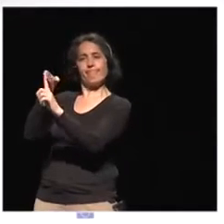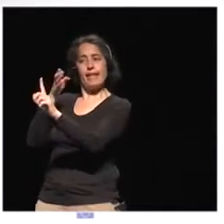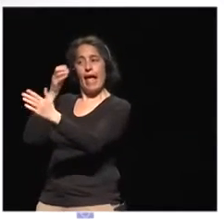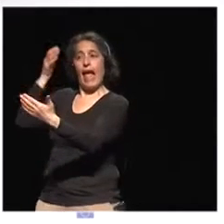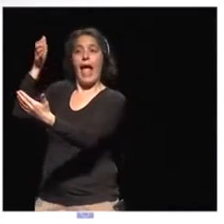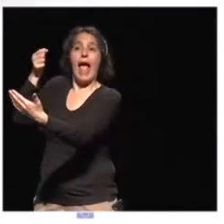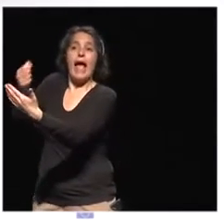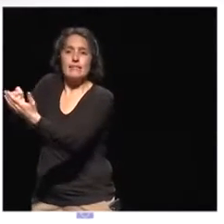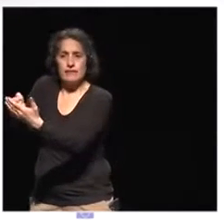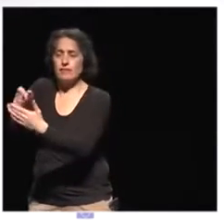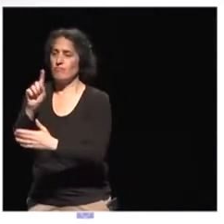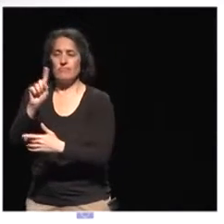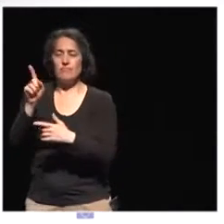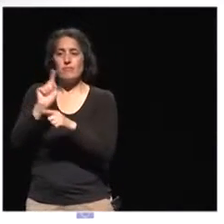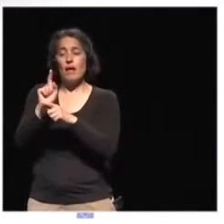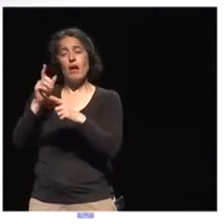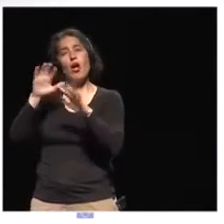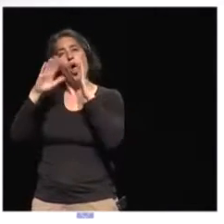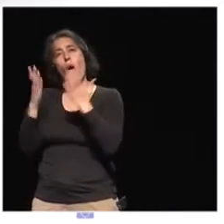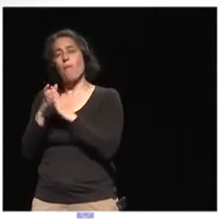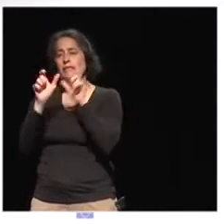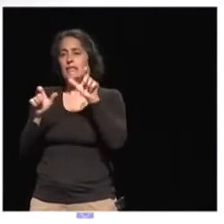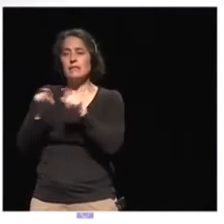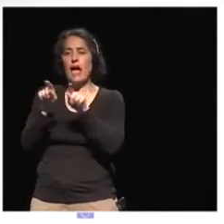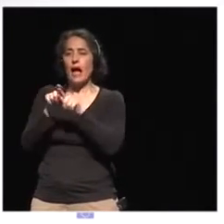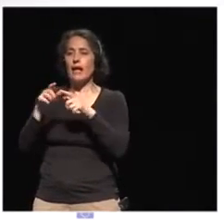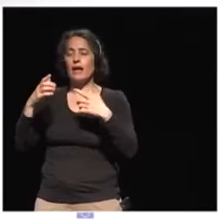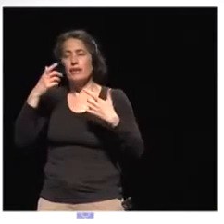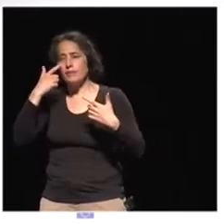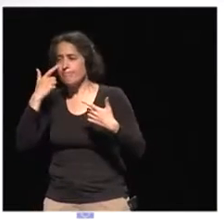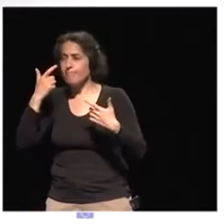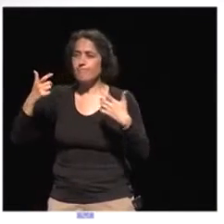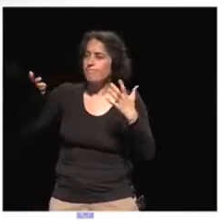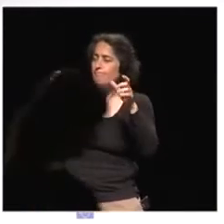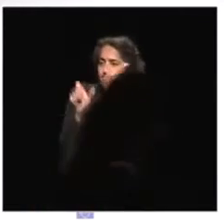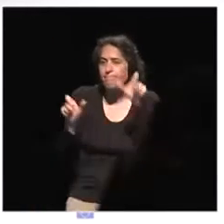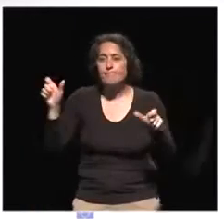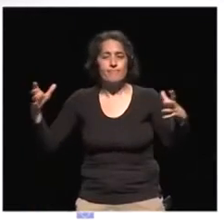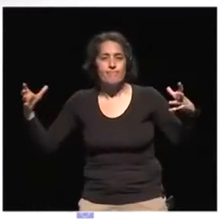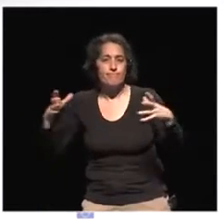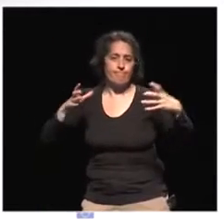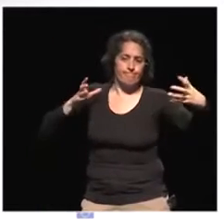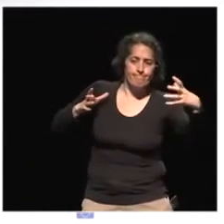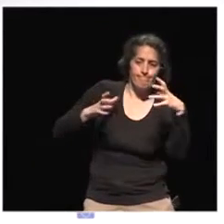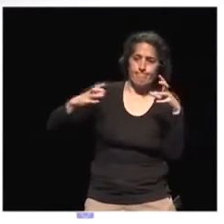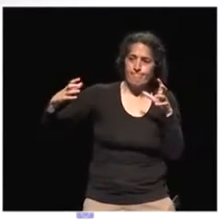but it is a constant pursuit of personal and societal transformation.